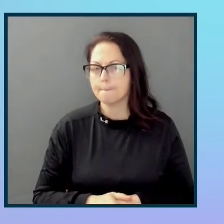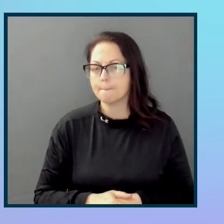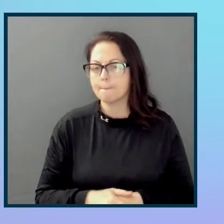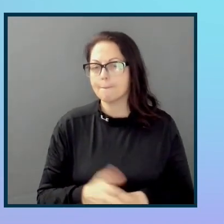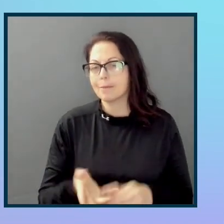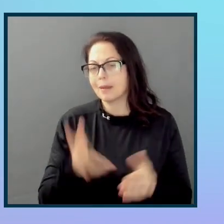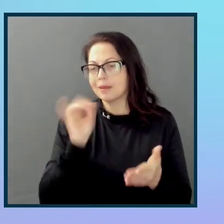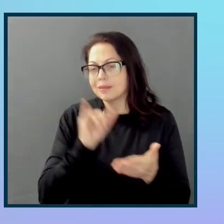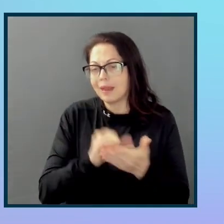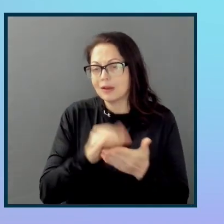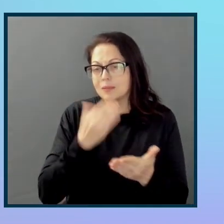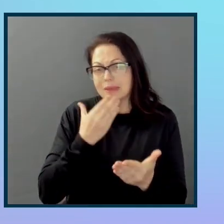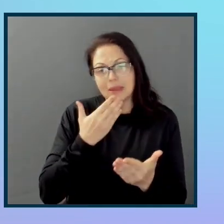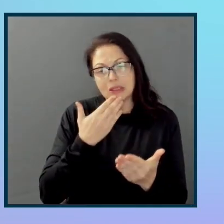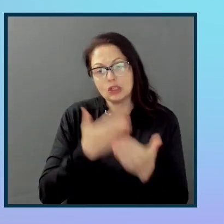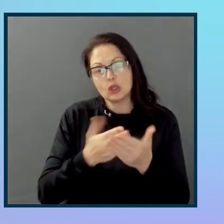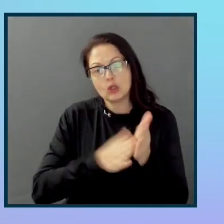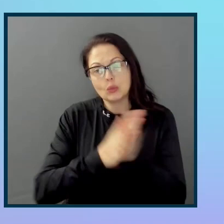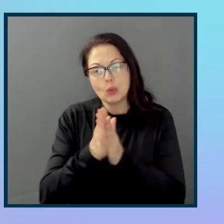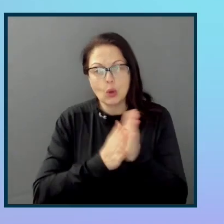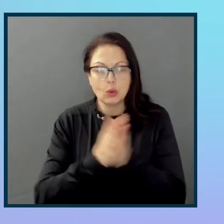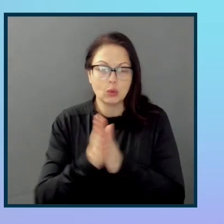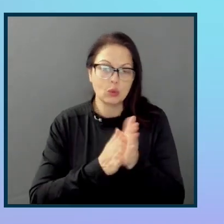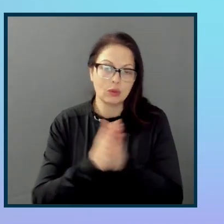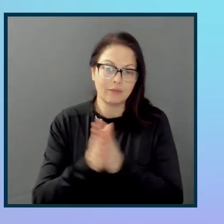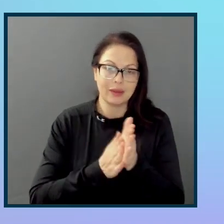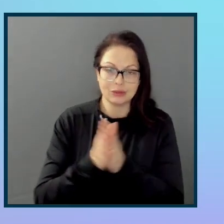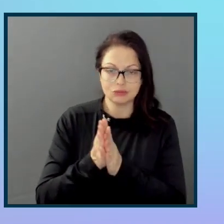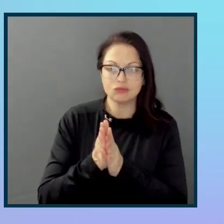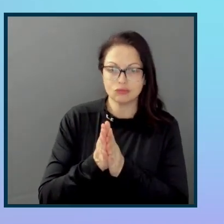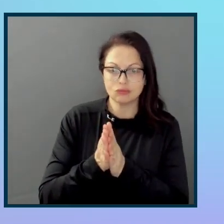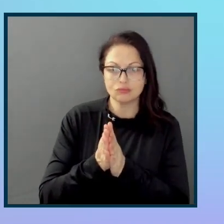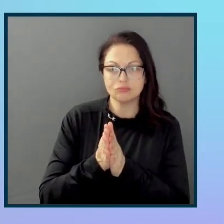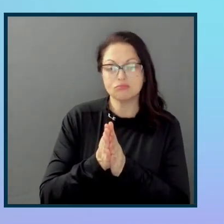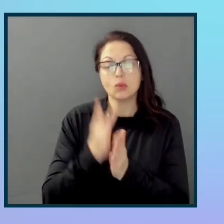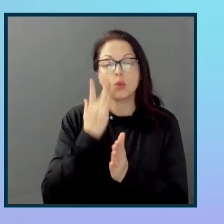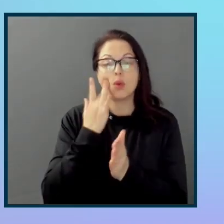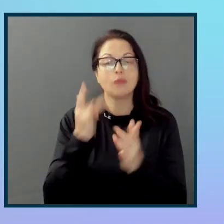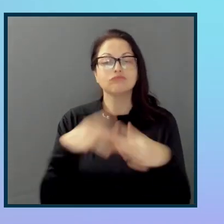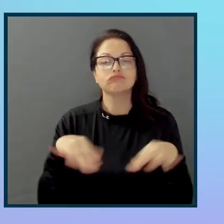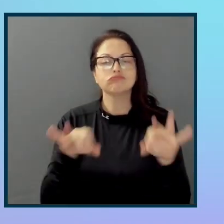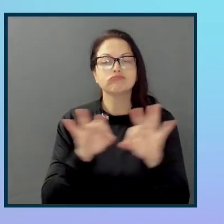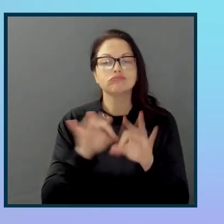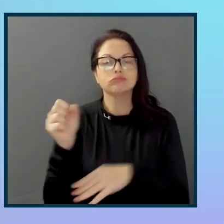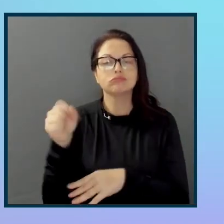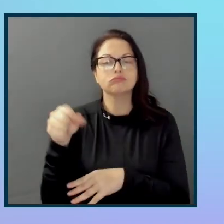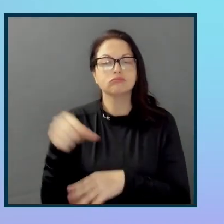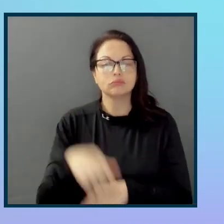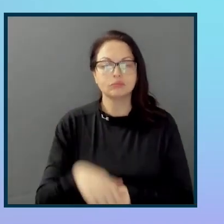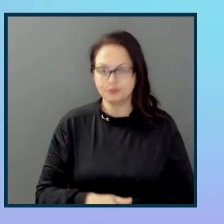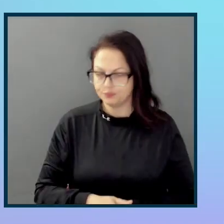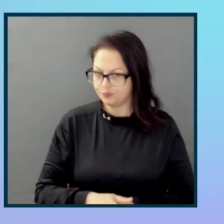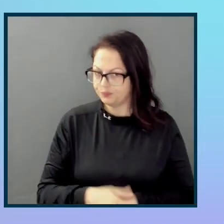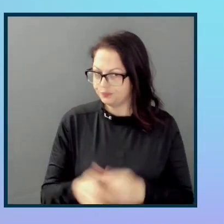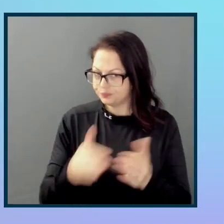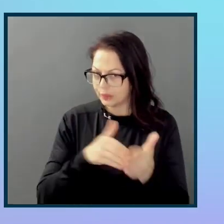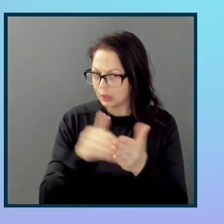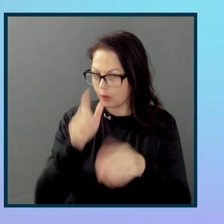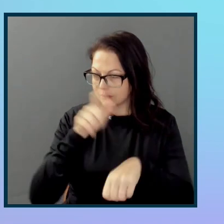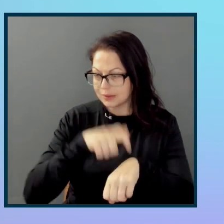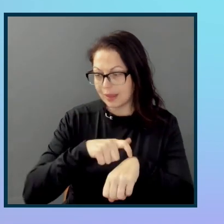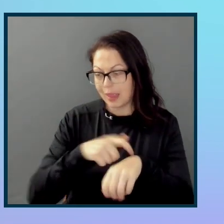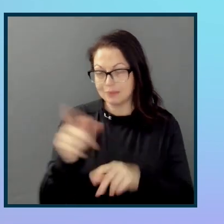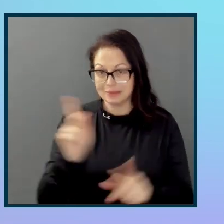good motivator to get people to carry on doing that work because it is important. And as I said, it often goes unnoticed